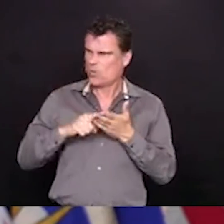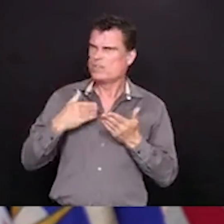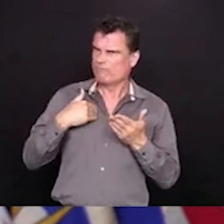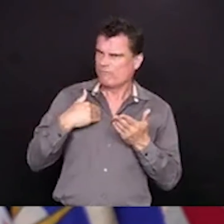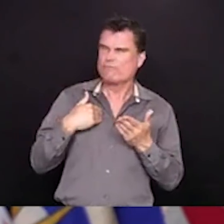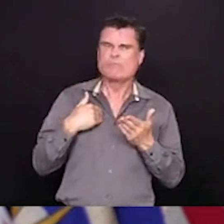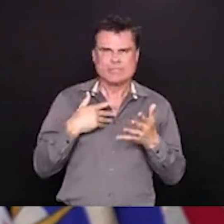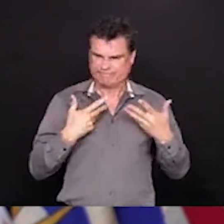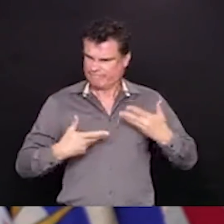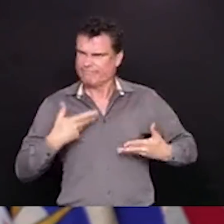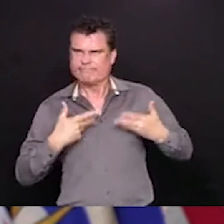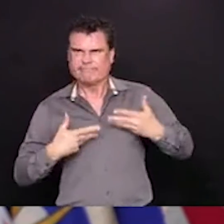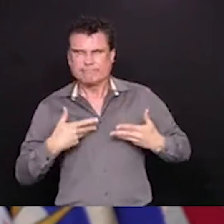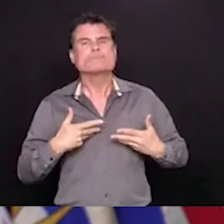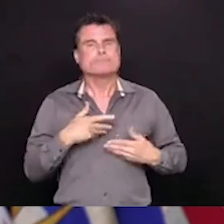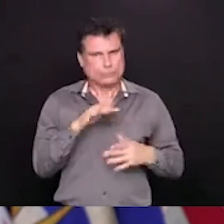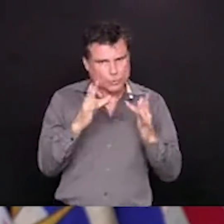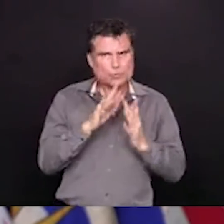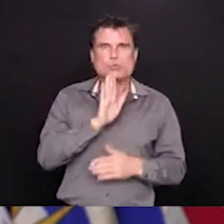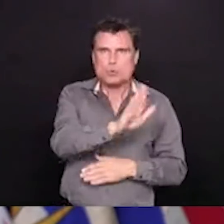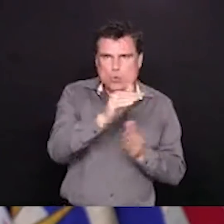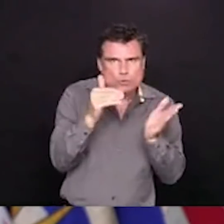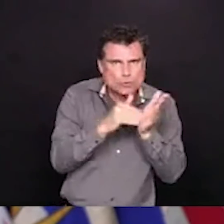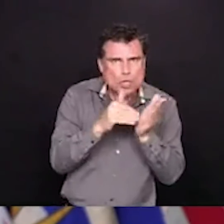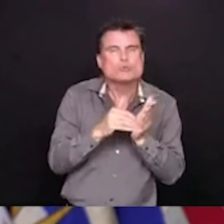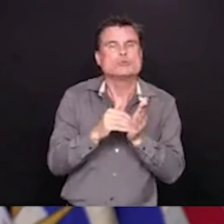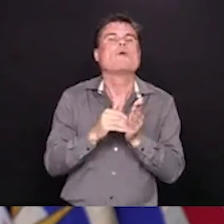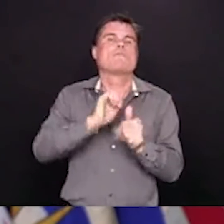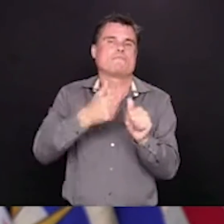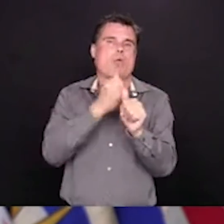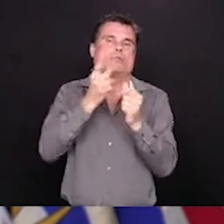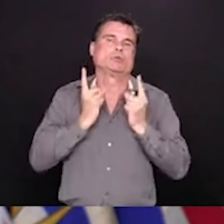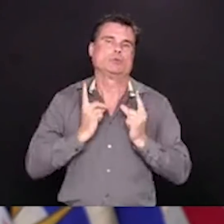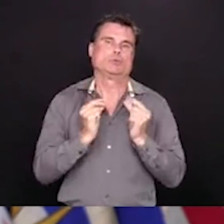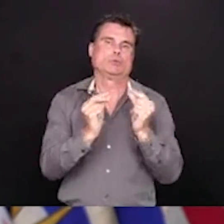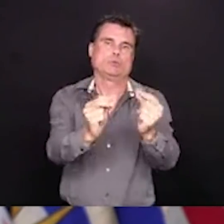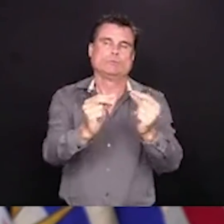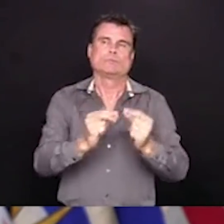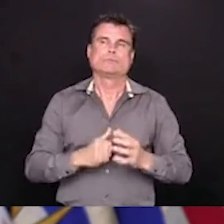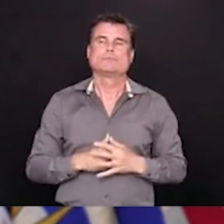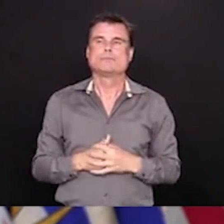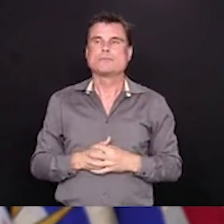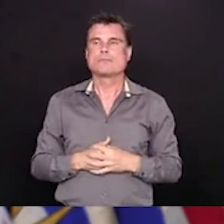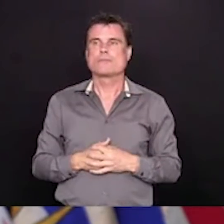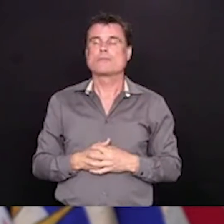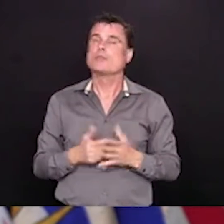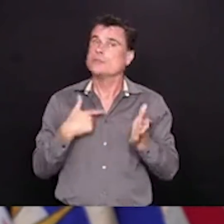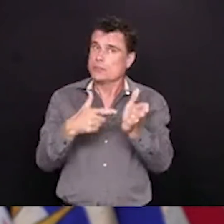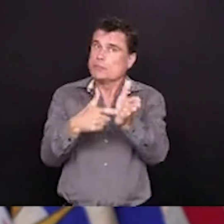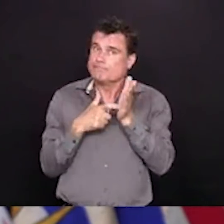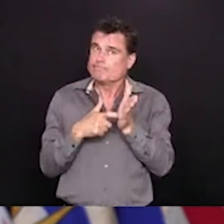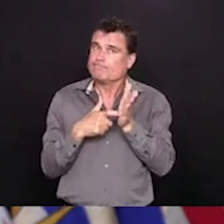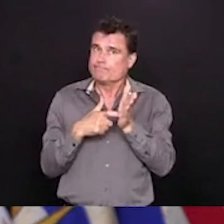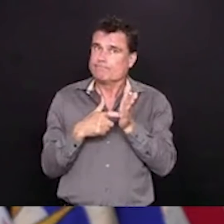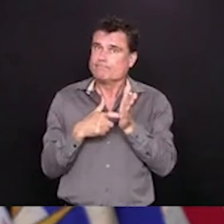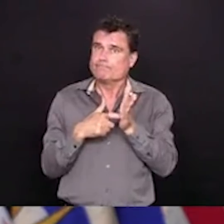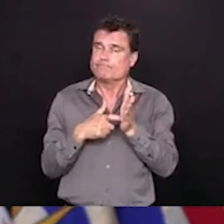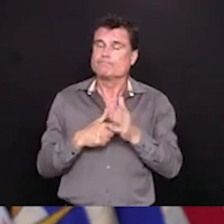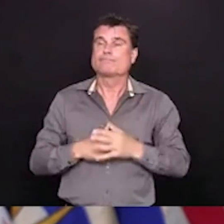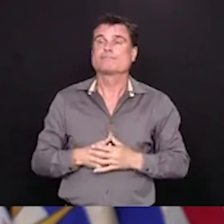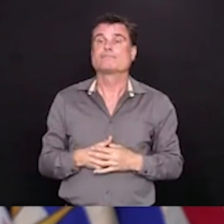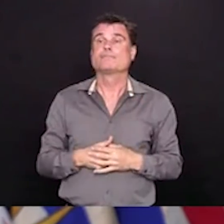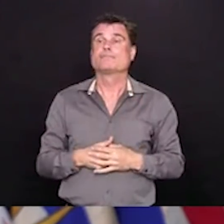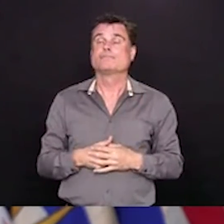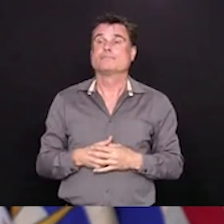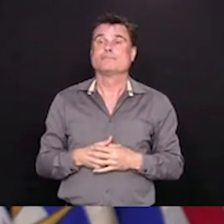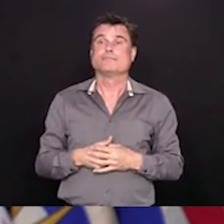period has passed. And if you do develop any symptoms, then again, to call 8-1-1, to call your health care provider or your local